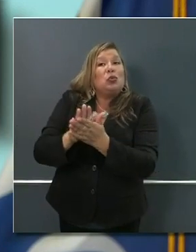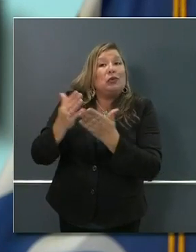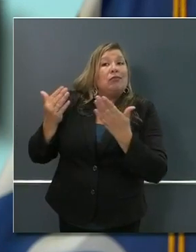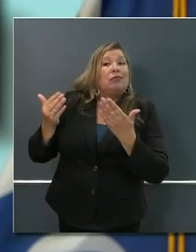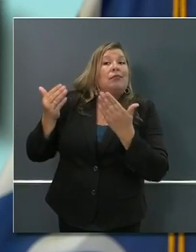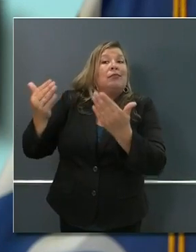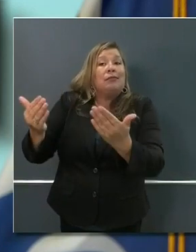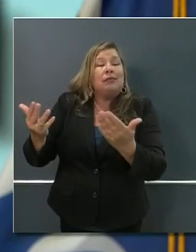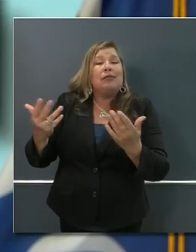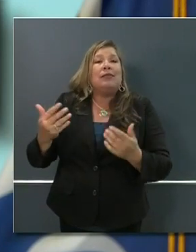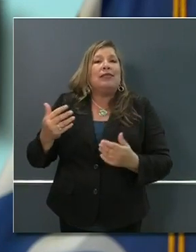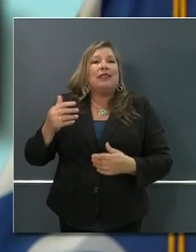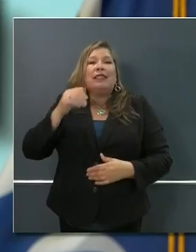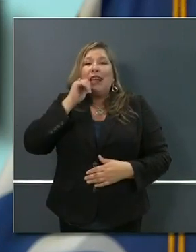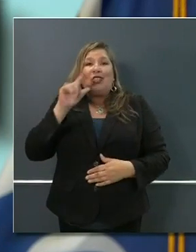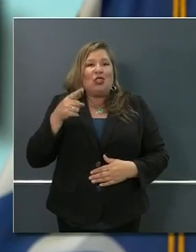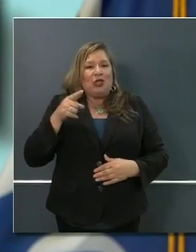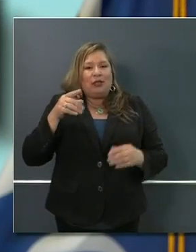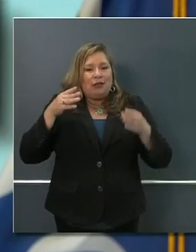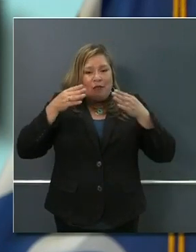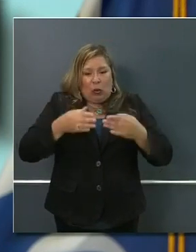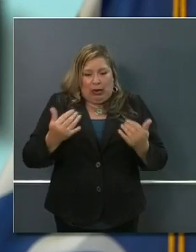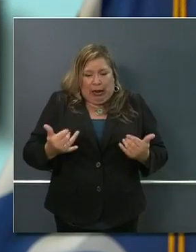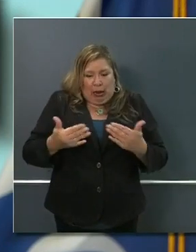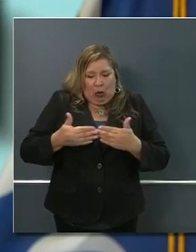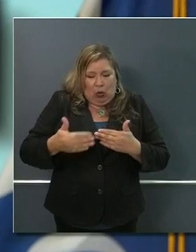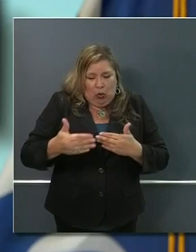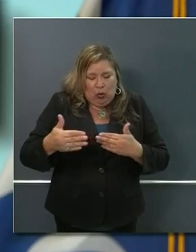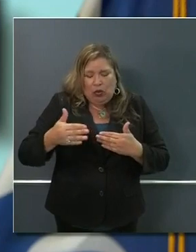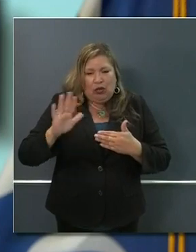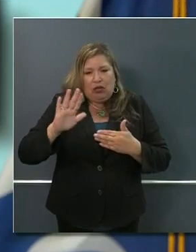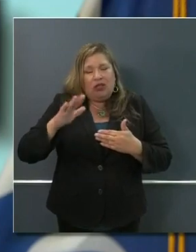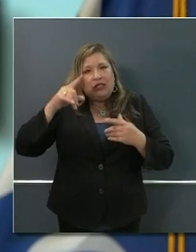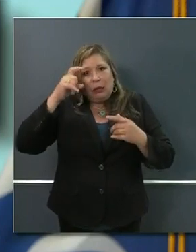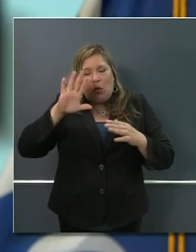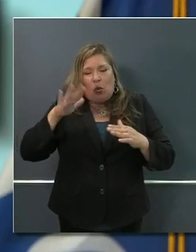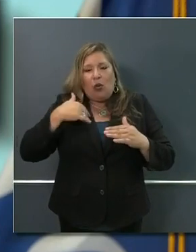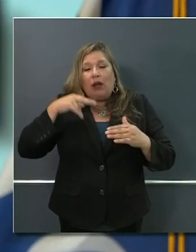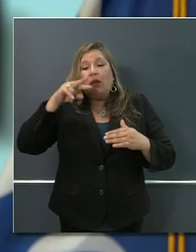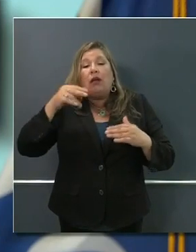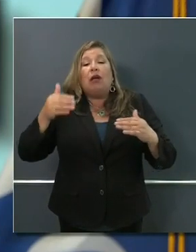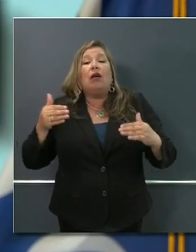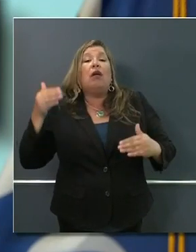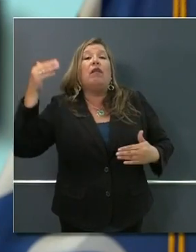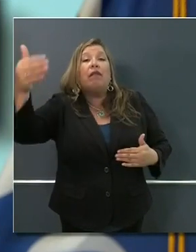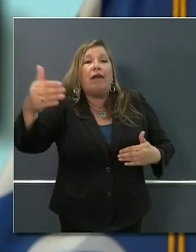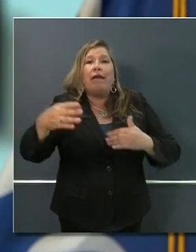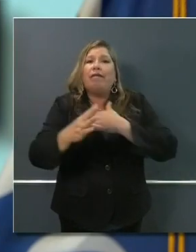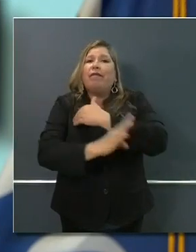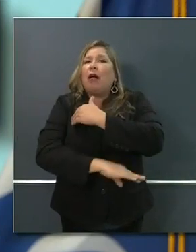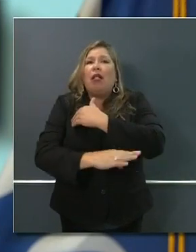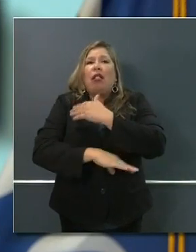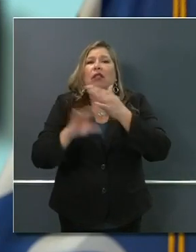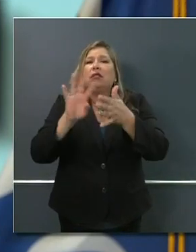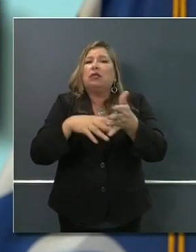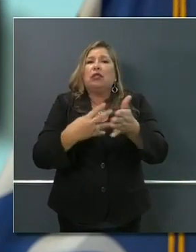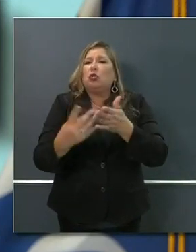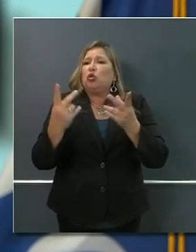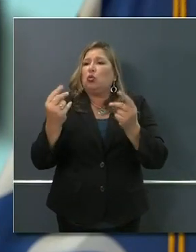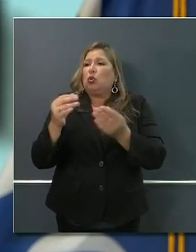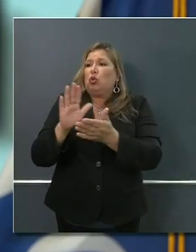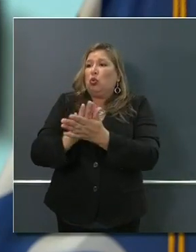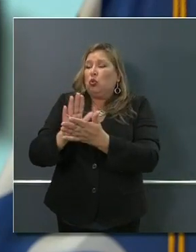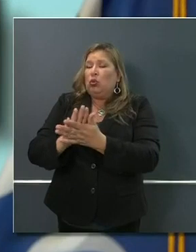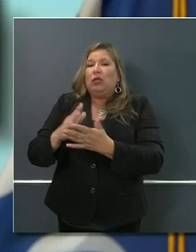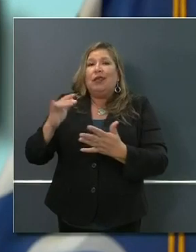just the summer months, which is more of an immediate question, but looking at the fall calendar as well. All of that is constant, never